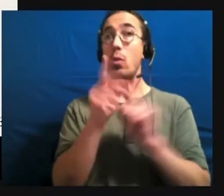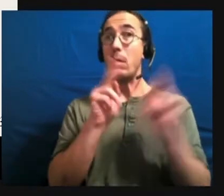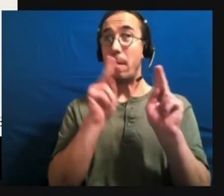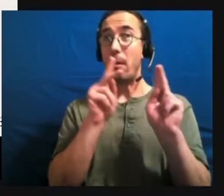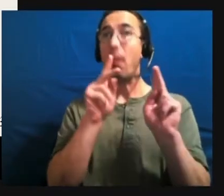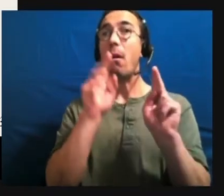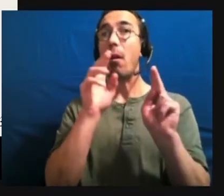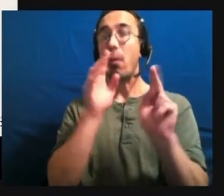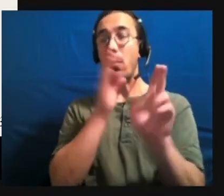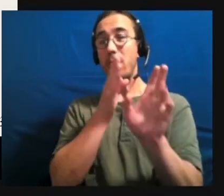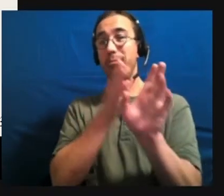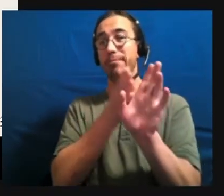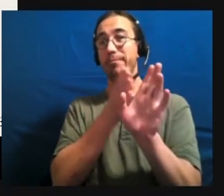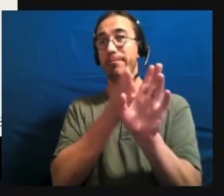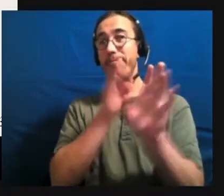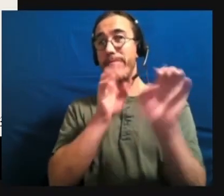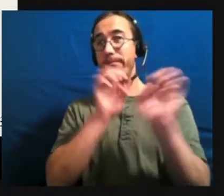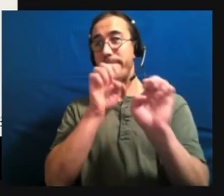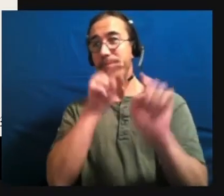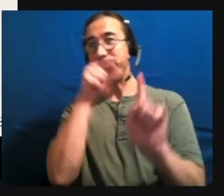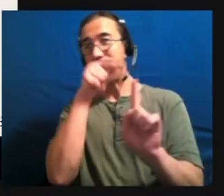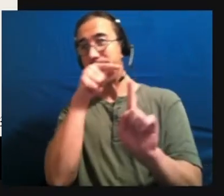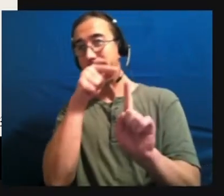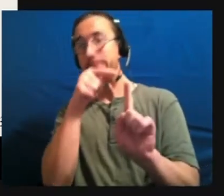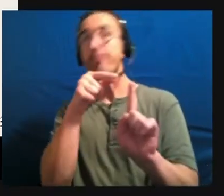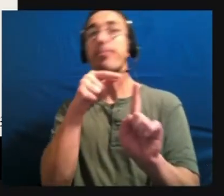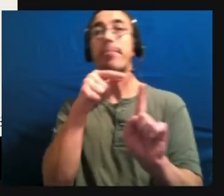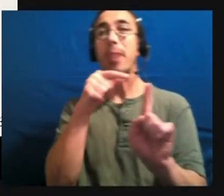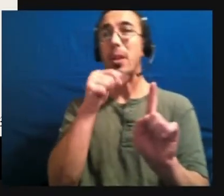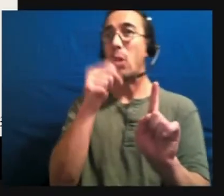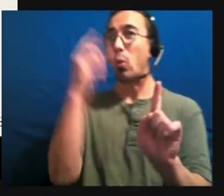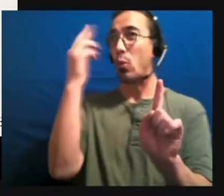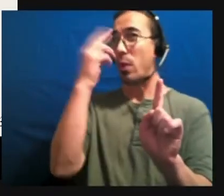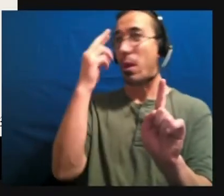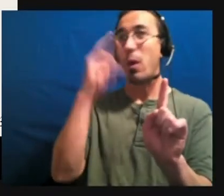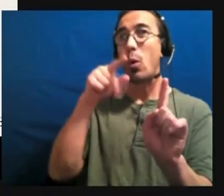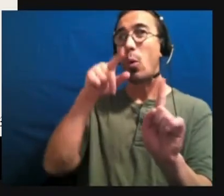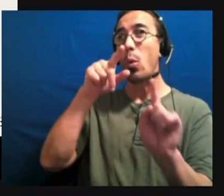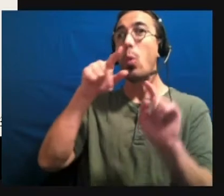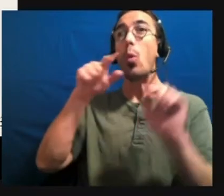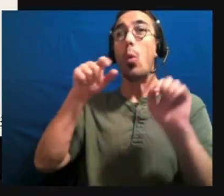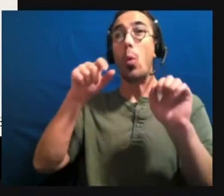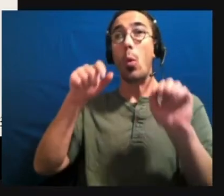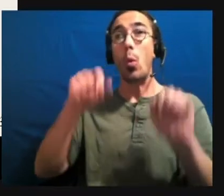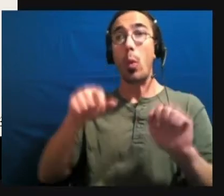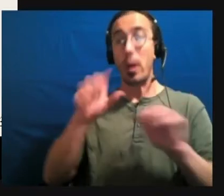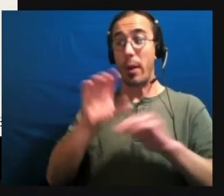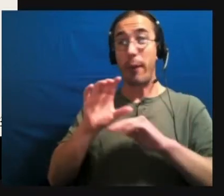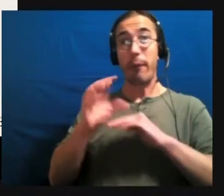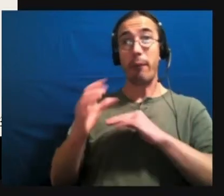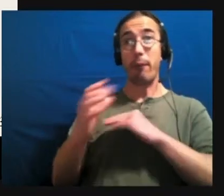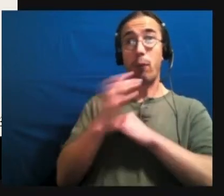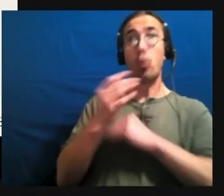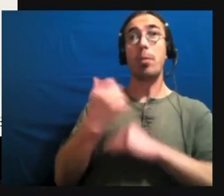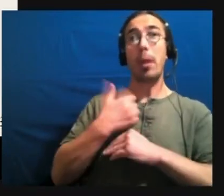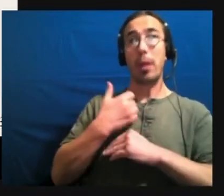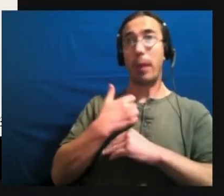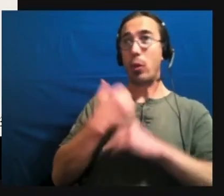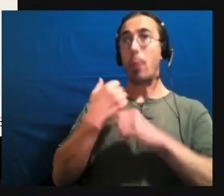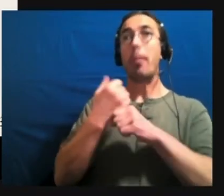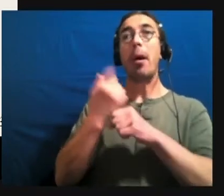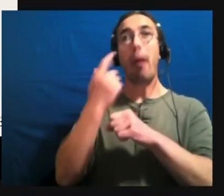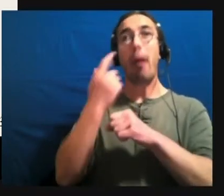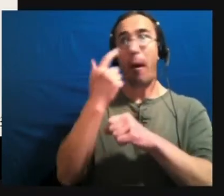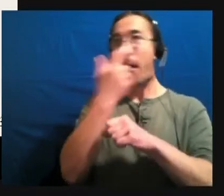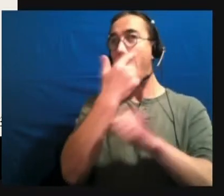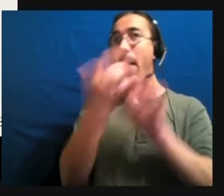assessors don't realize is we can make ourselves make eye contact. Sometimes it feels like,